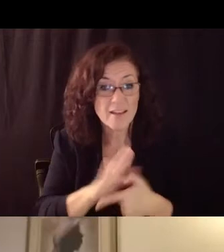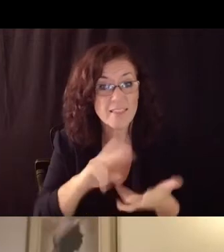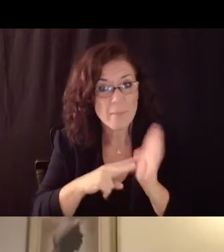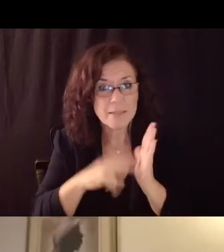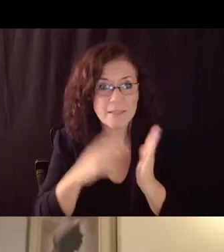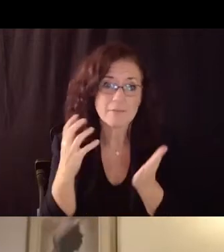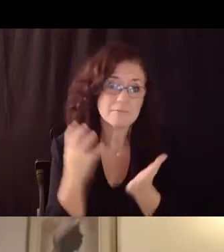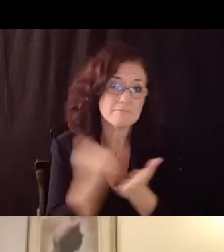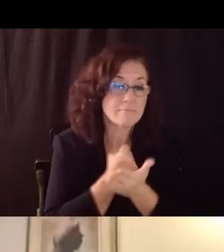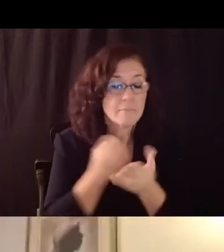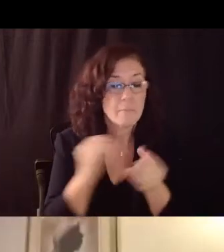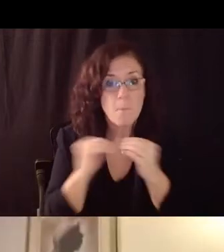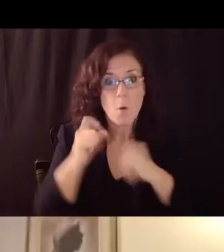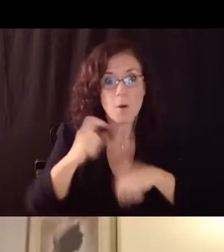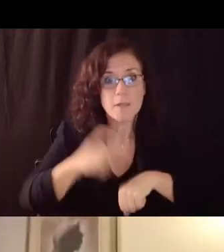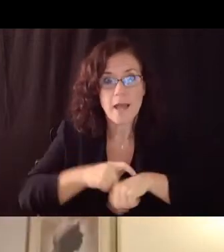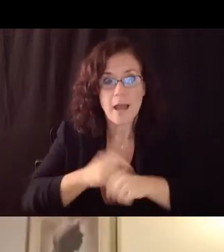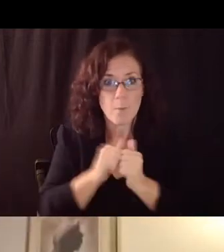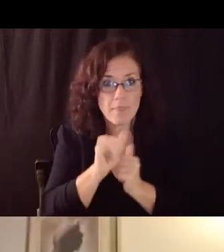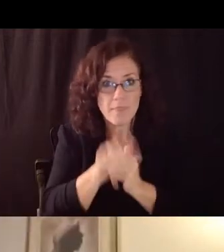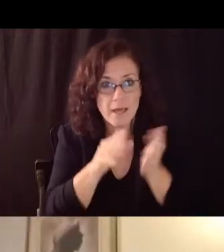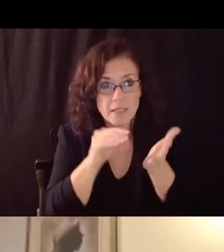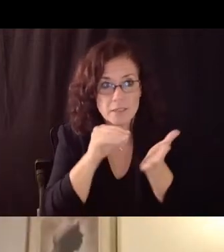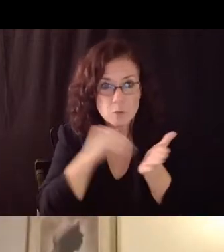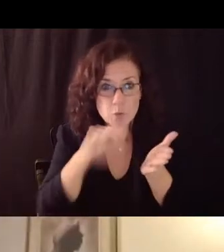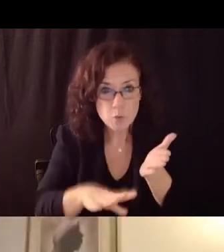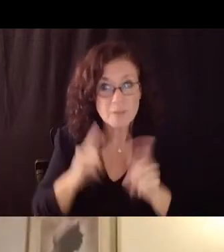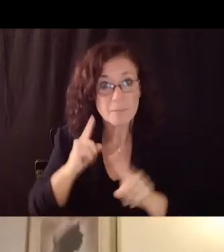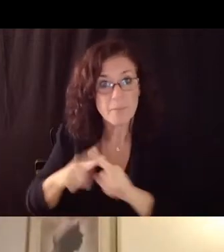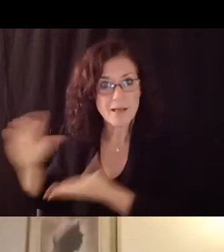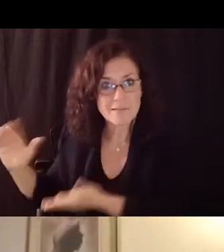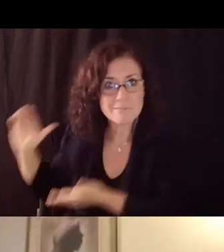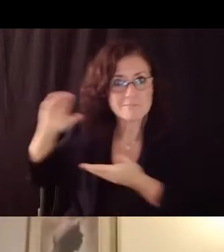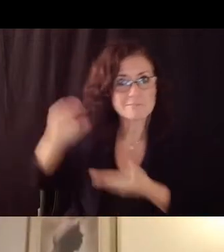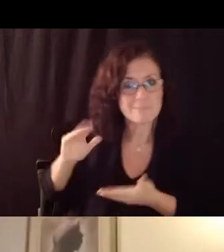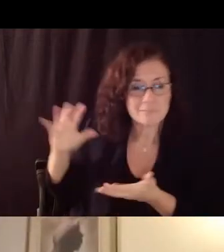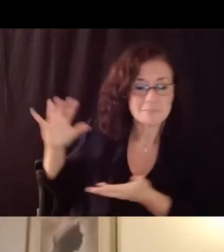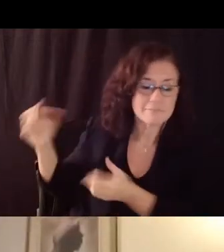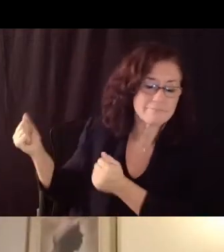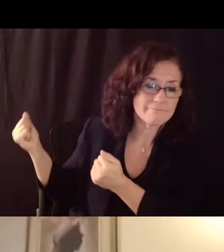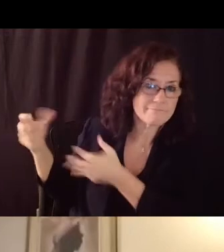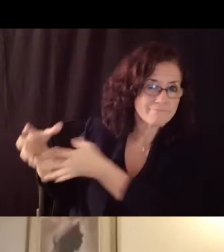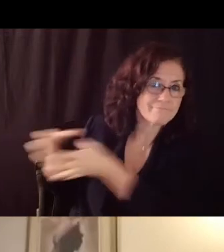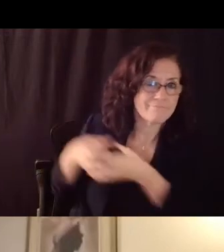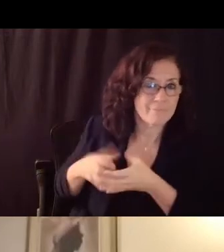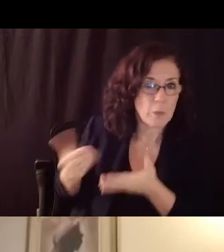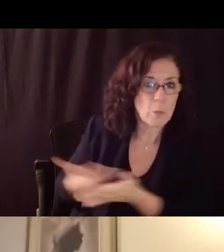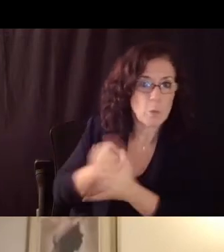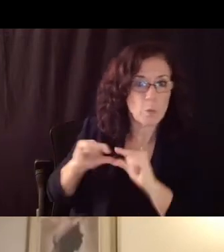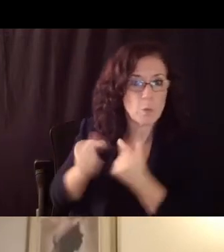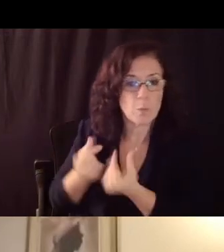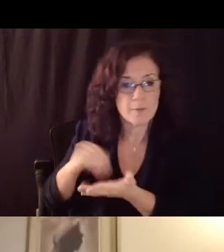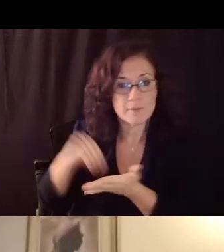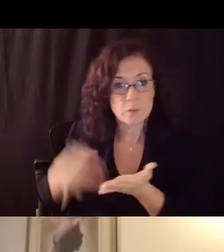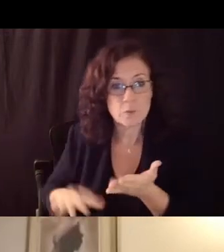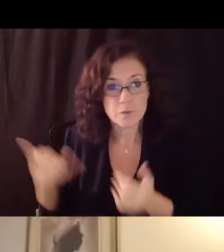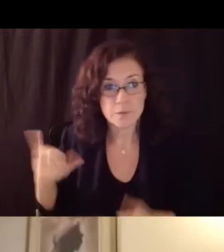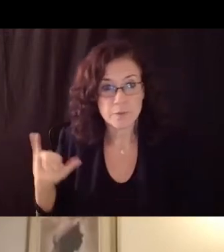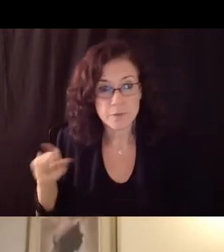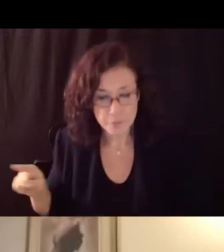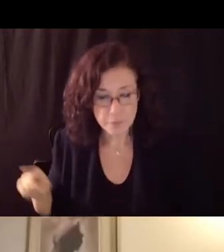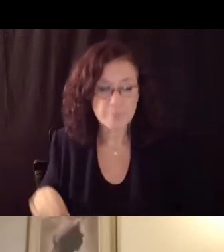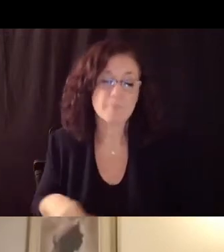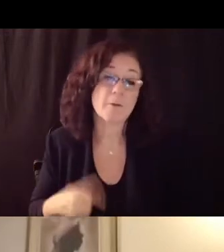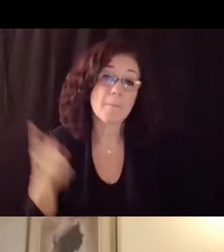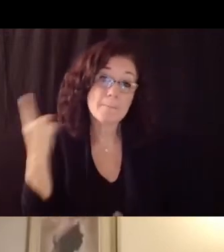of the new students that they're getting so if perhaps um in this policy proposal um you